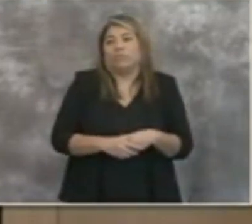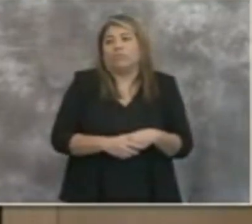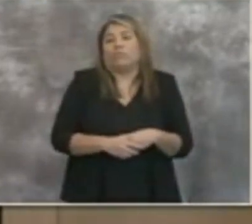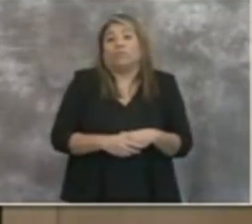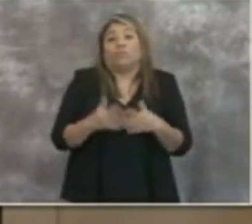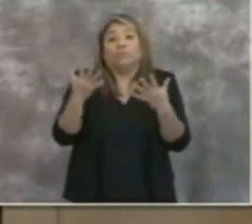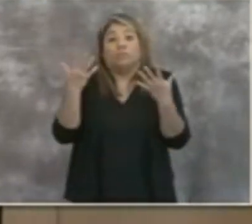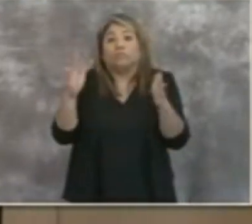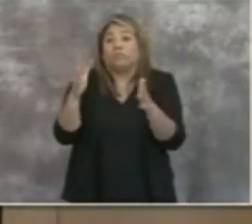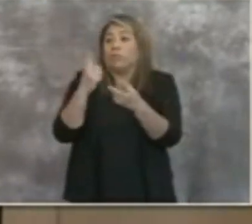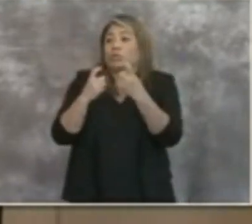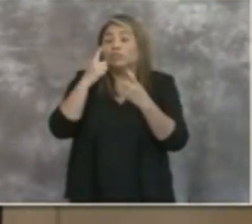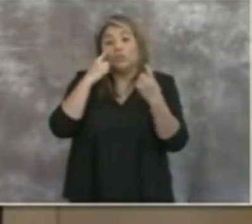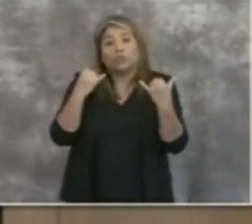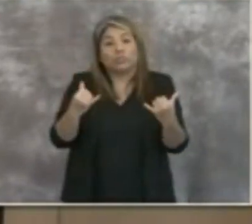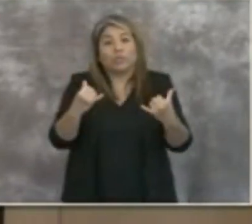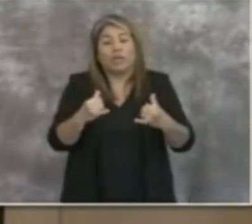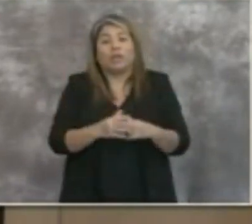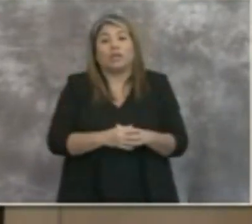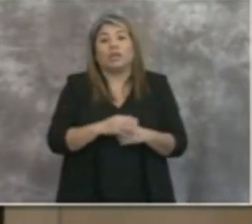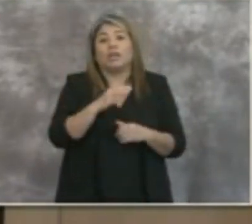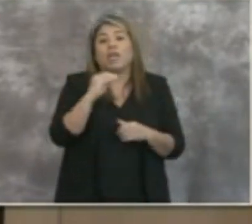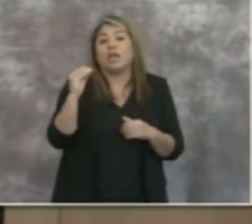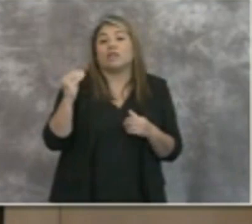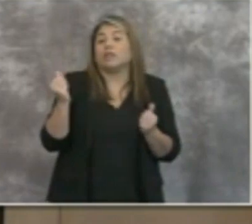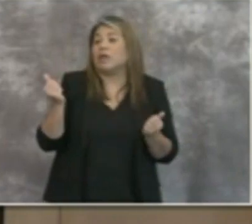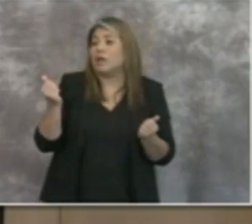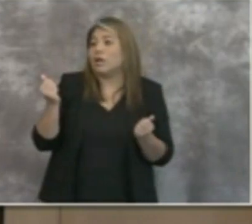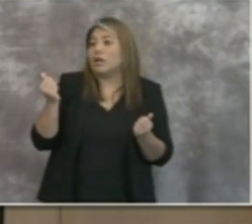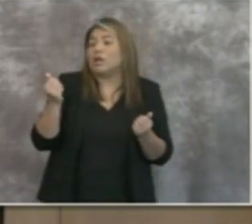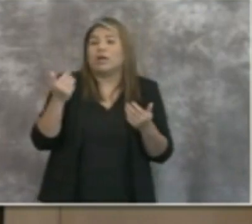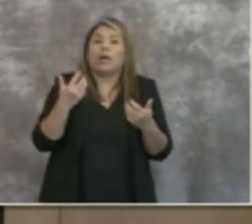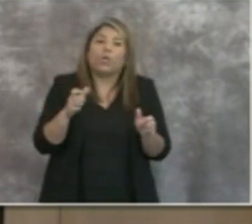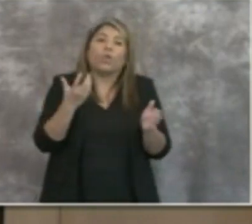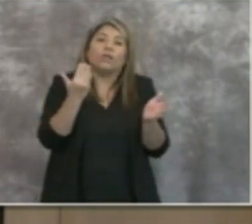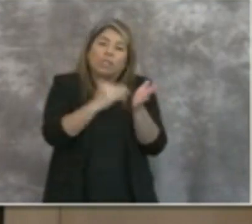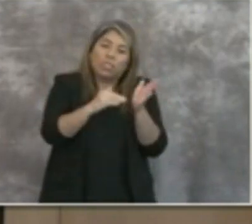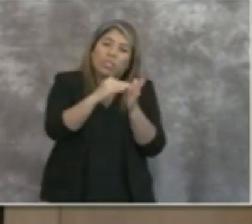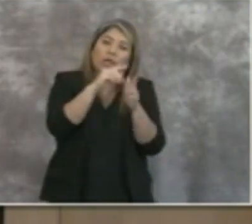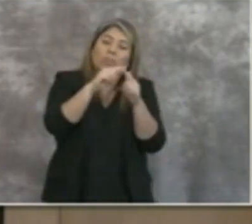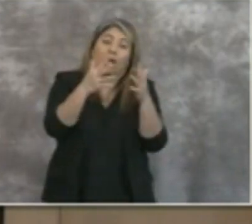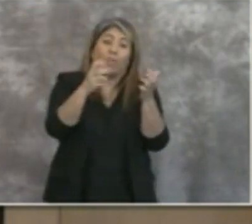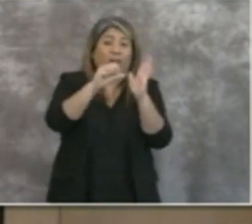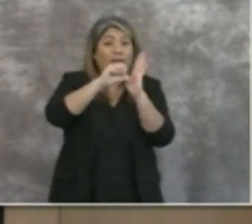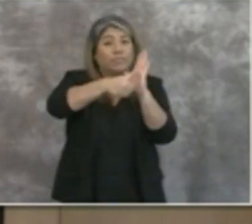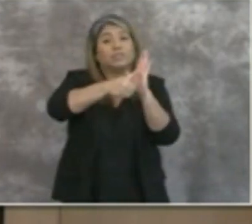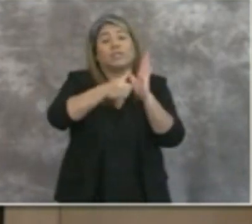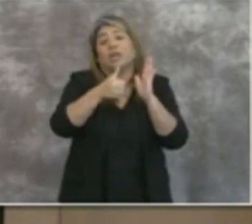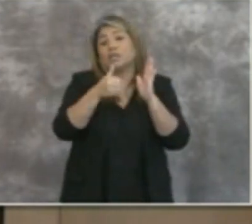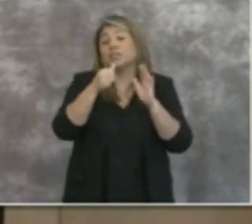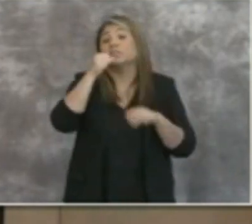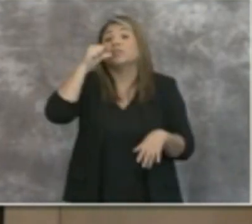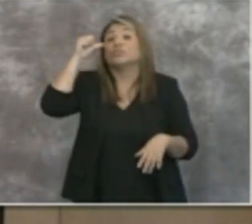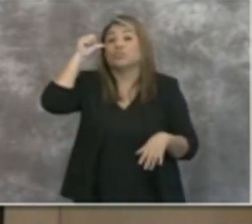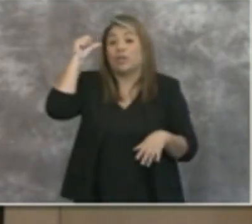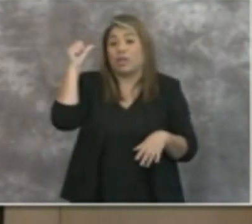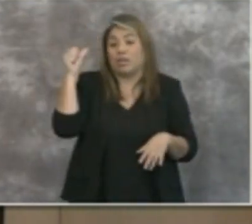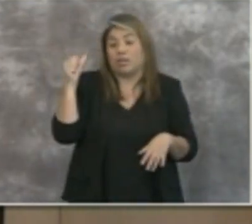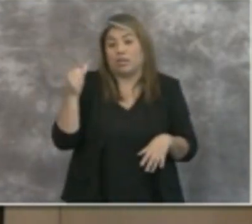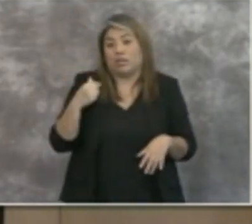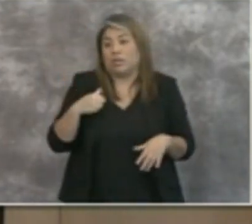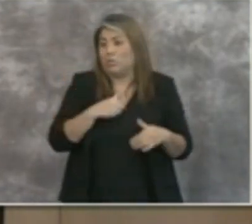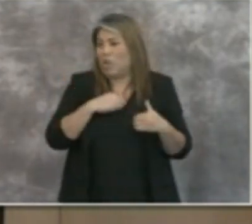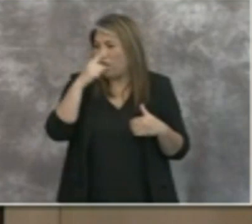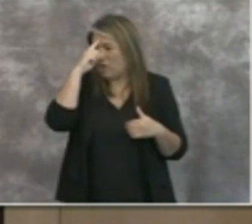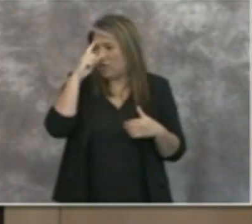That concludes our questions for today. And I don't want to be repetitive, but I really want to emphasize that yesterday we